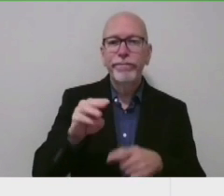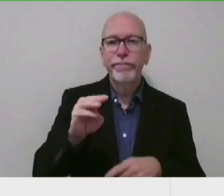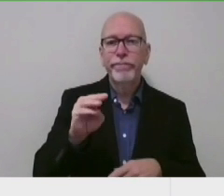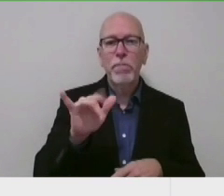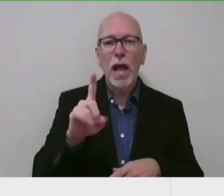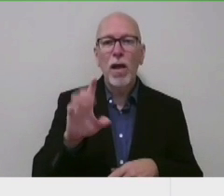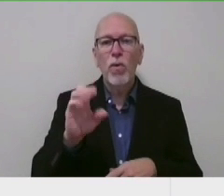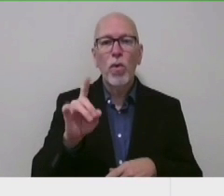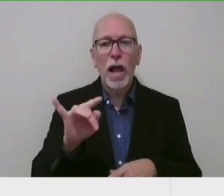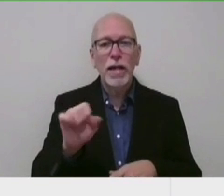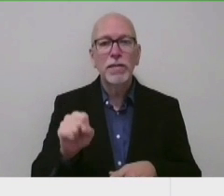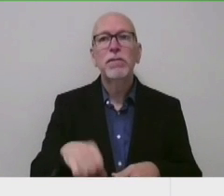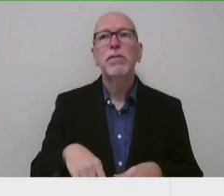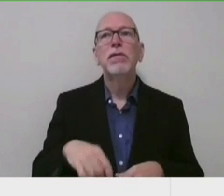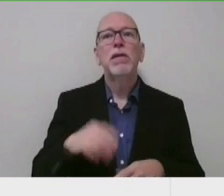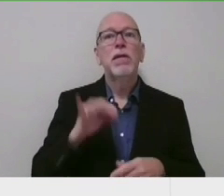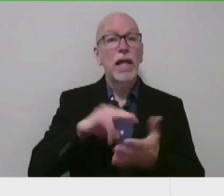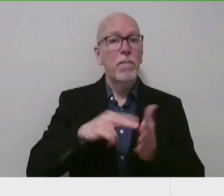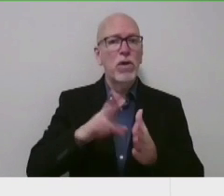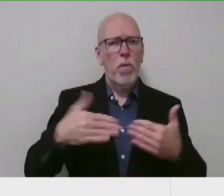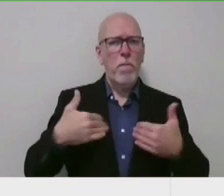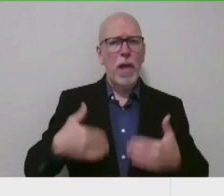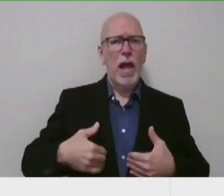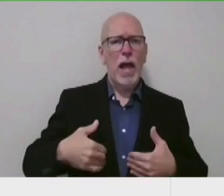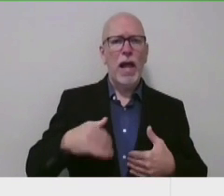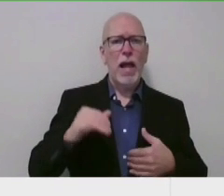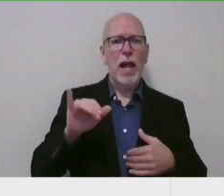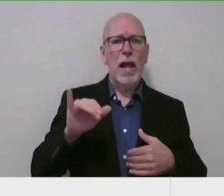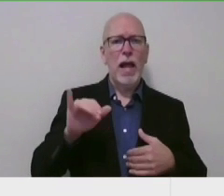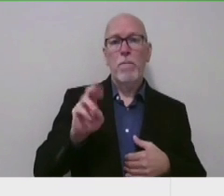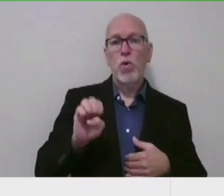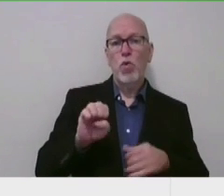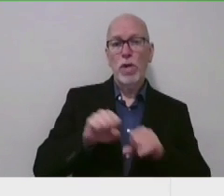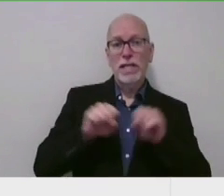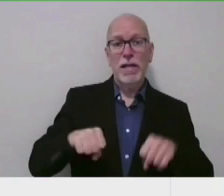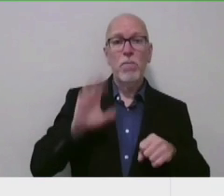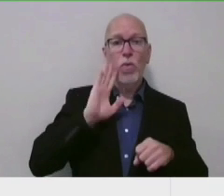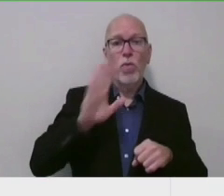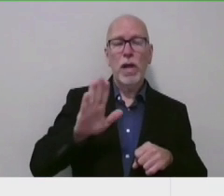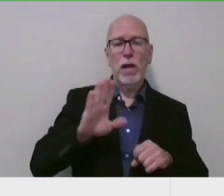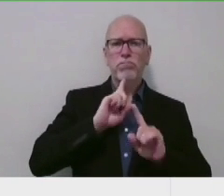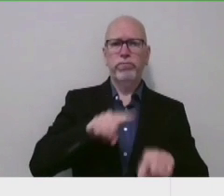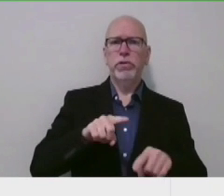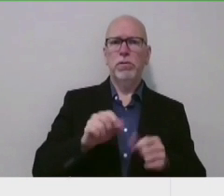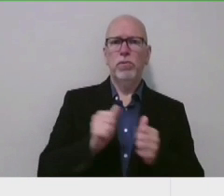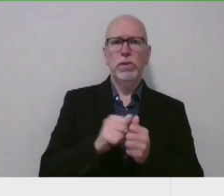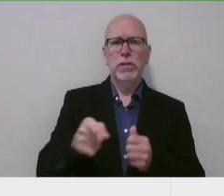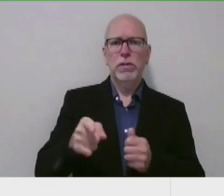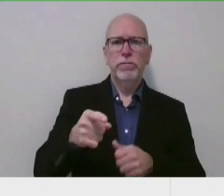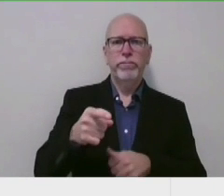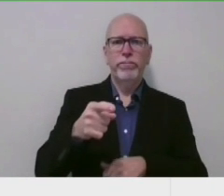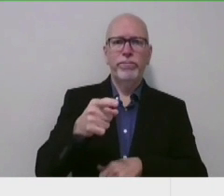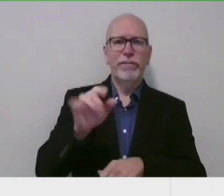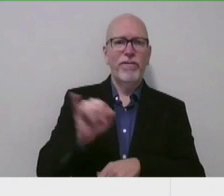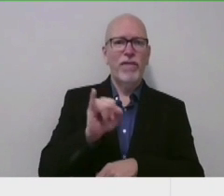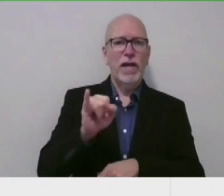conditions that occur when your body's immune system responds to an infection or some other trigger that causes inflammation of the heart.